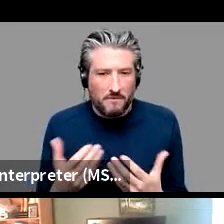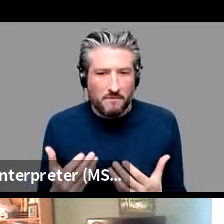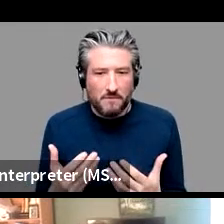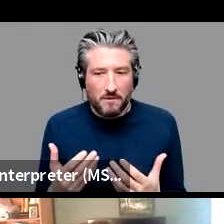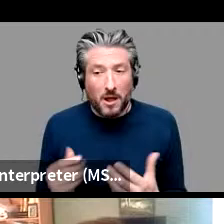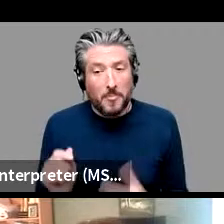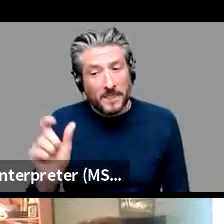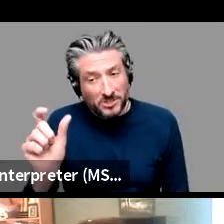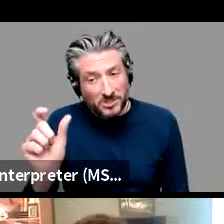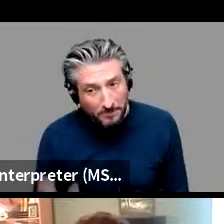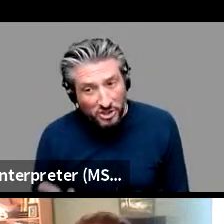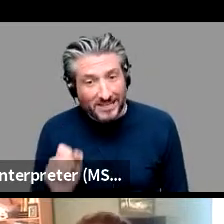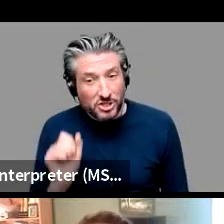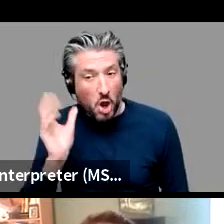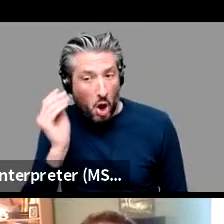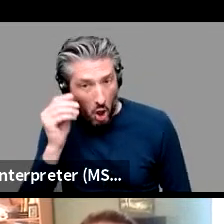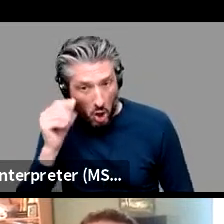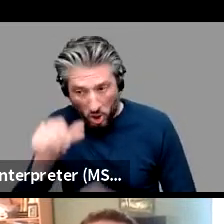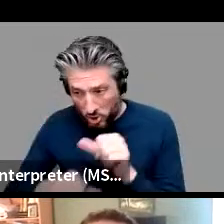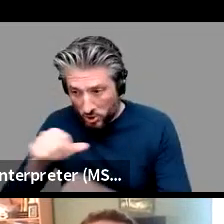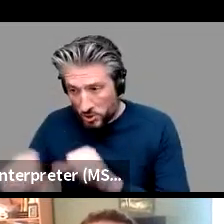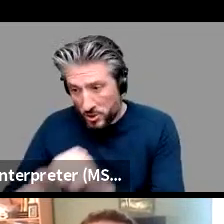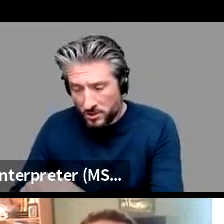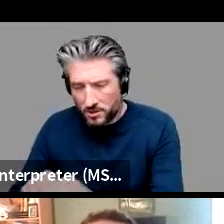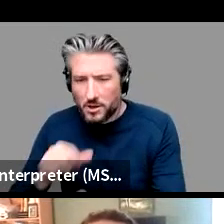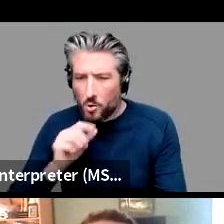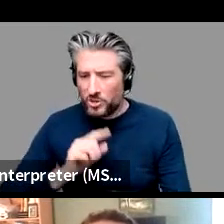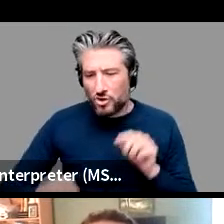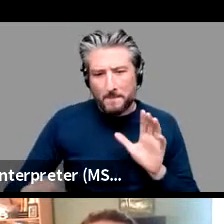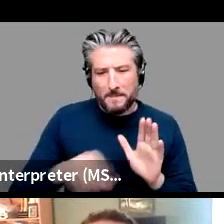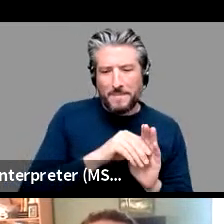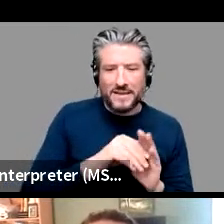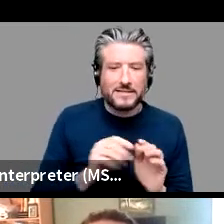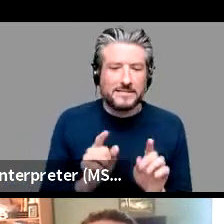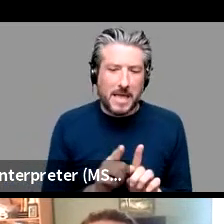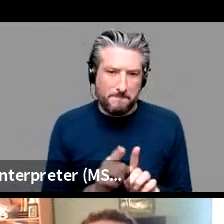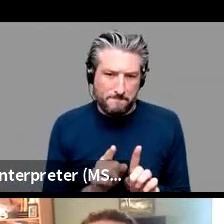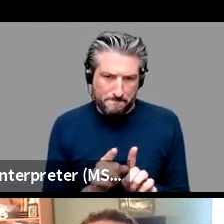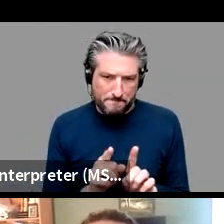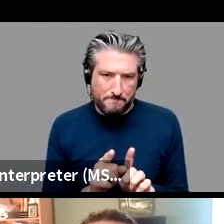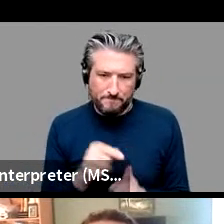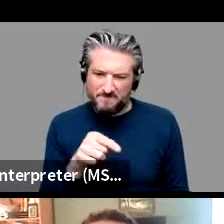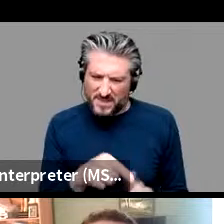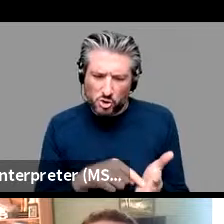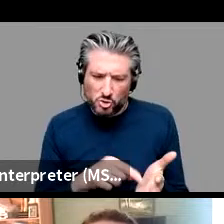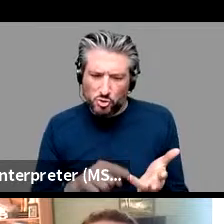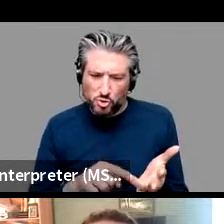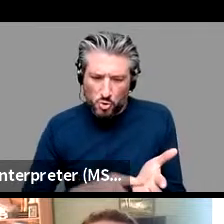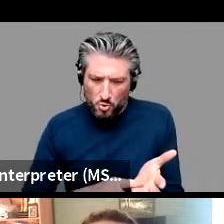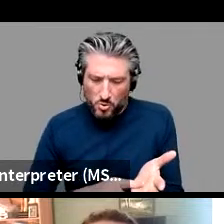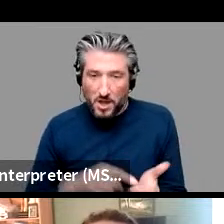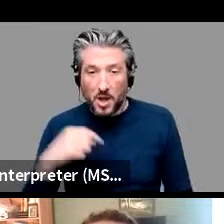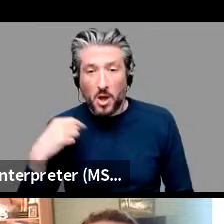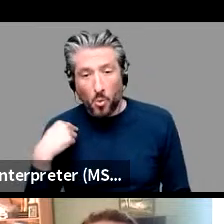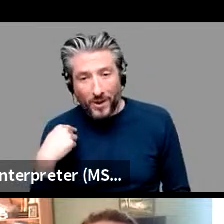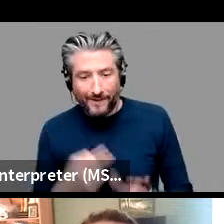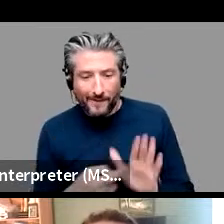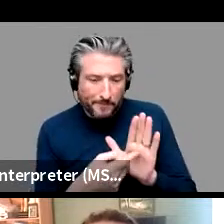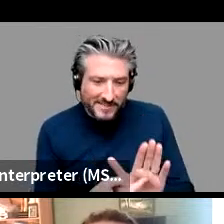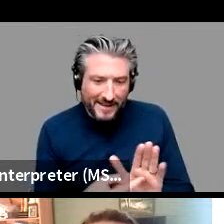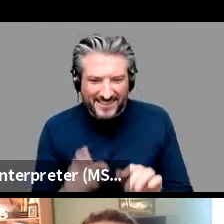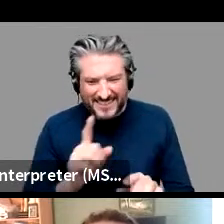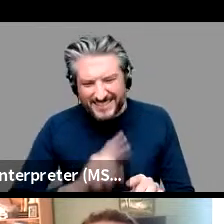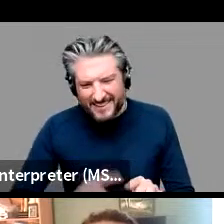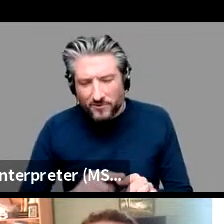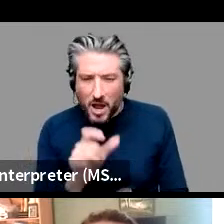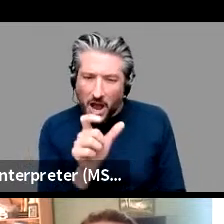learned so we restricted like the learning to just the items that were presented in the experiment so we haven't looked at